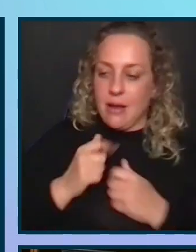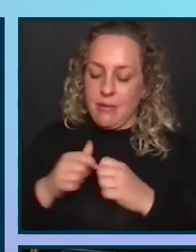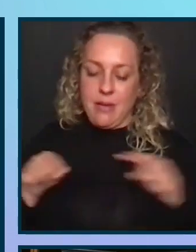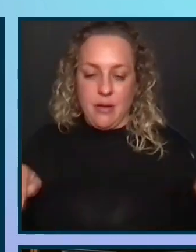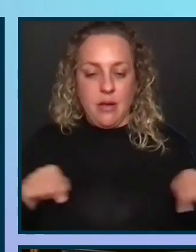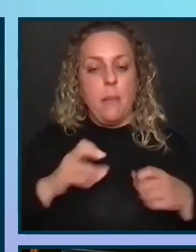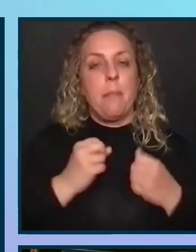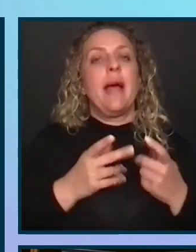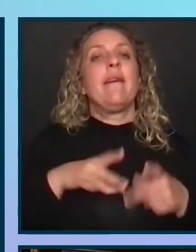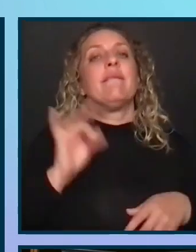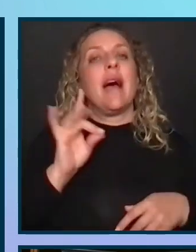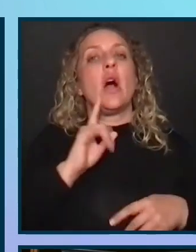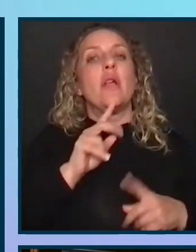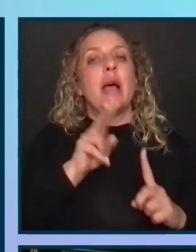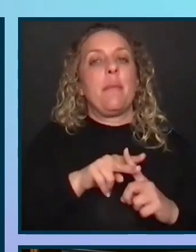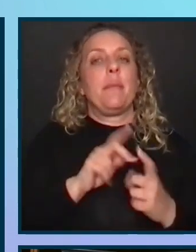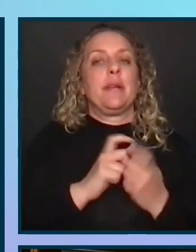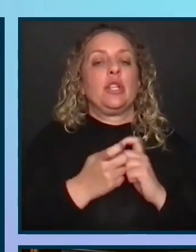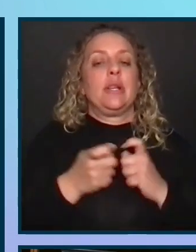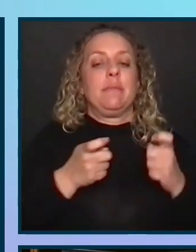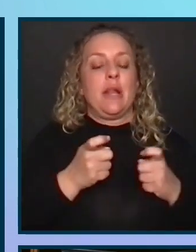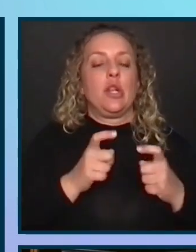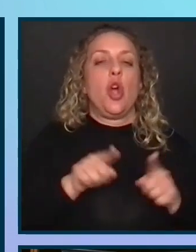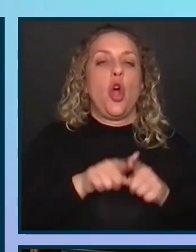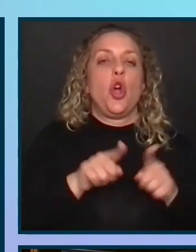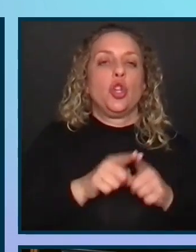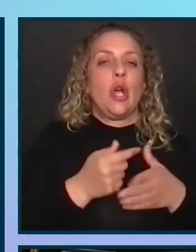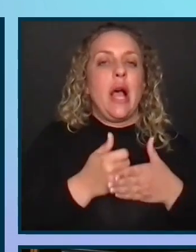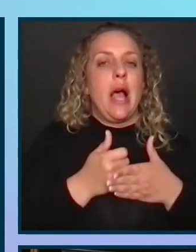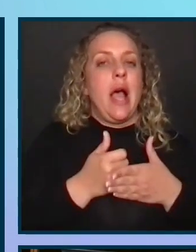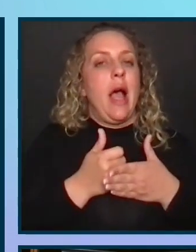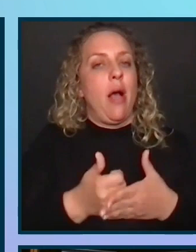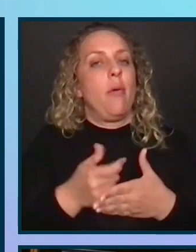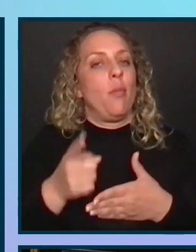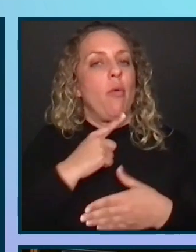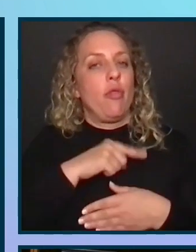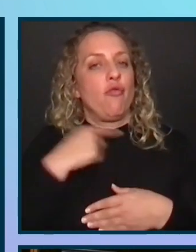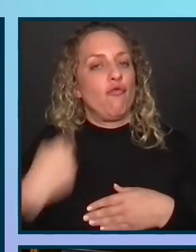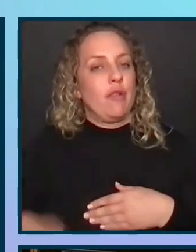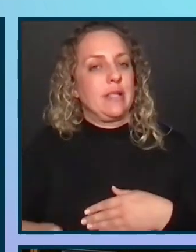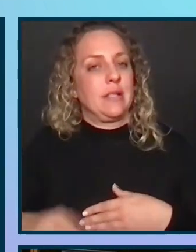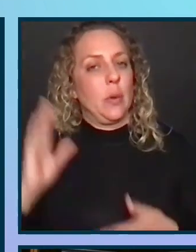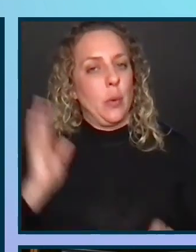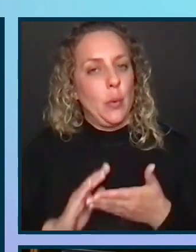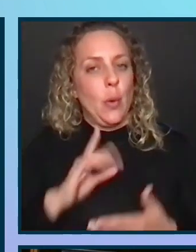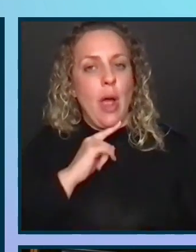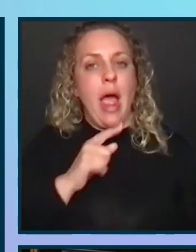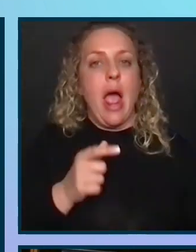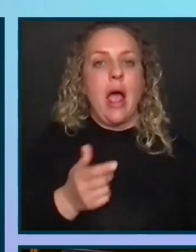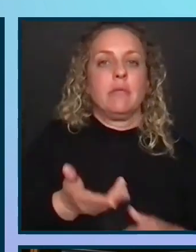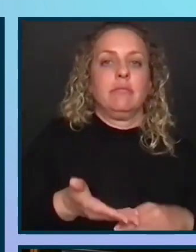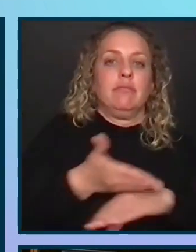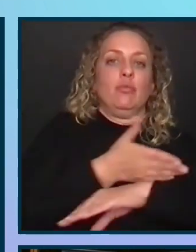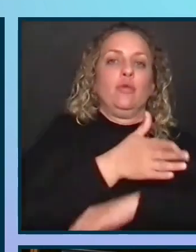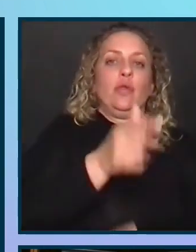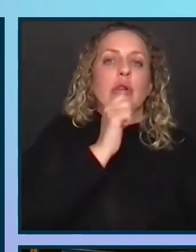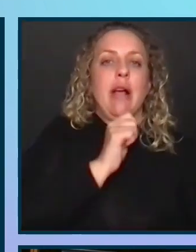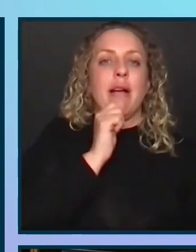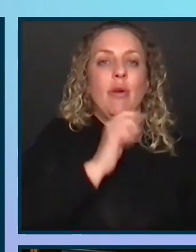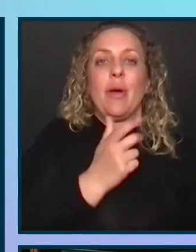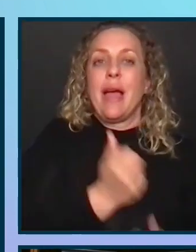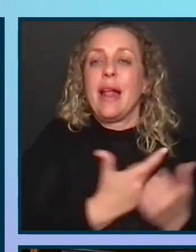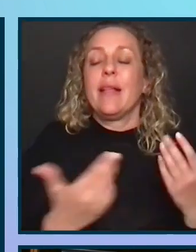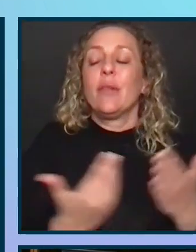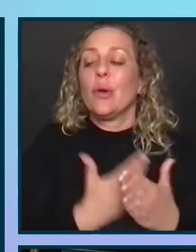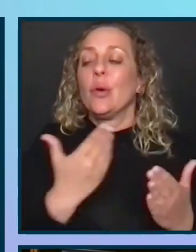have found by implementing change management, it also helps to lower risk and increase tolerance. So the introduction and adoption of anything new